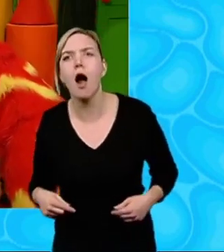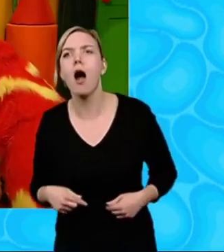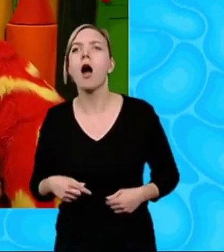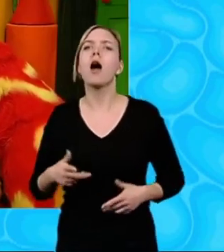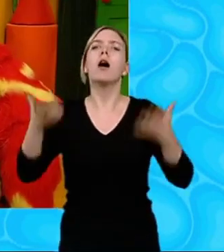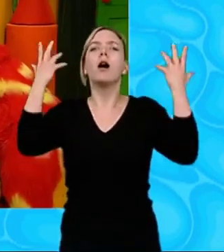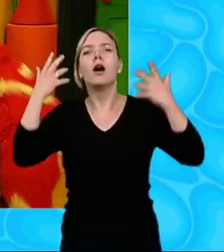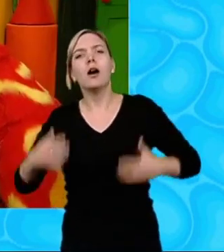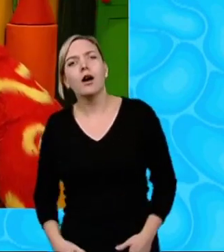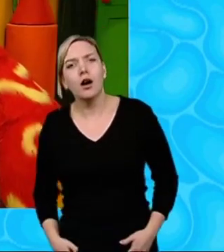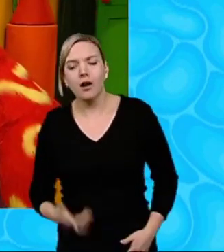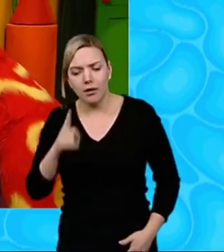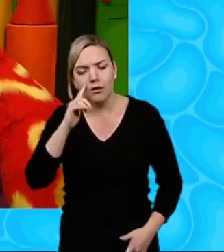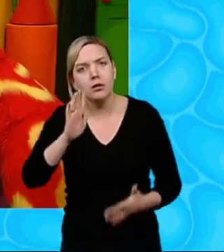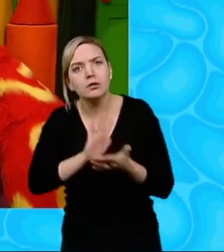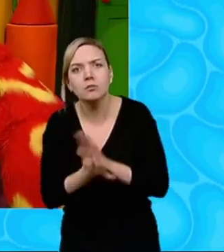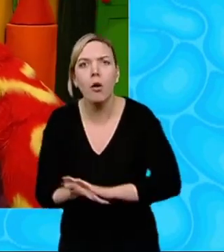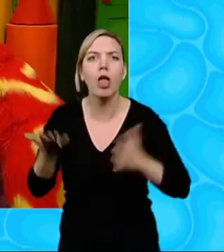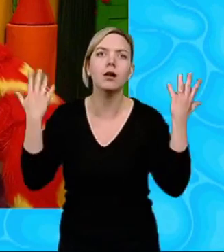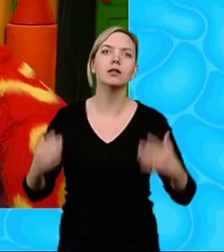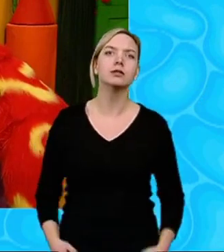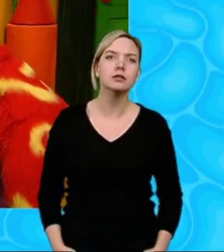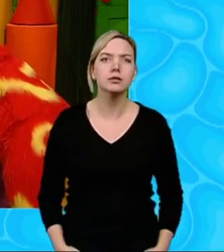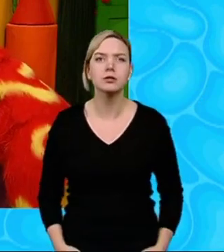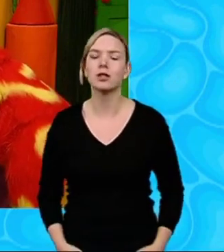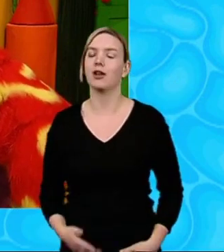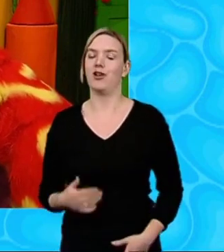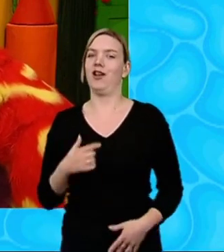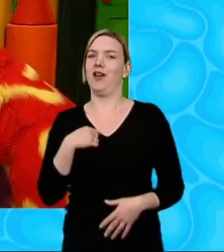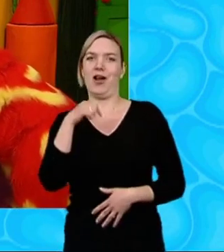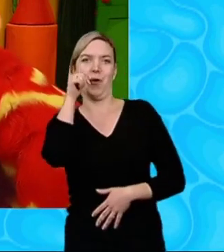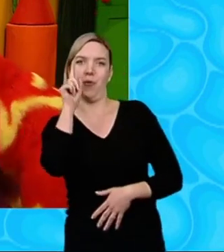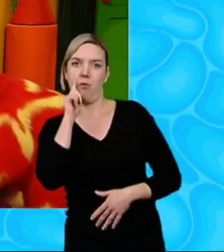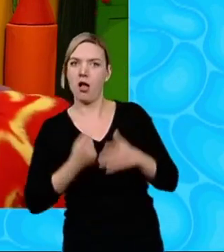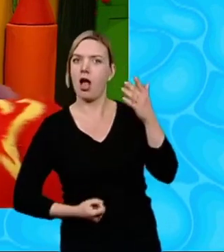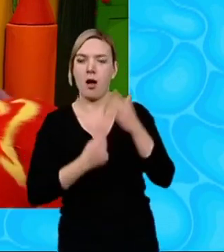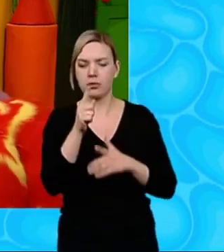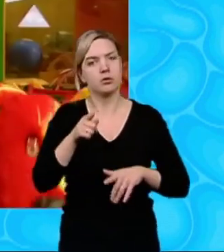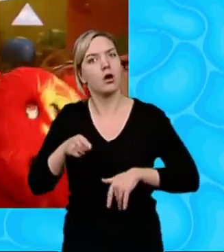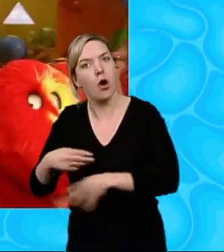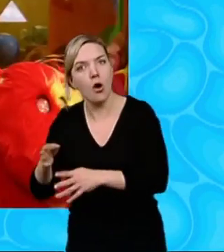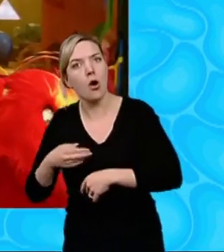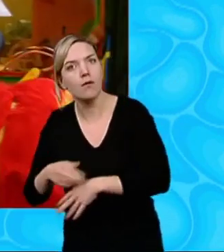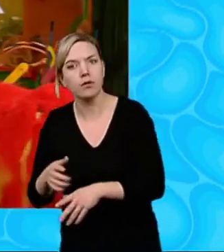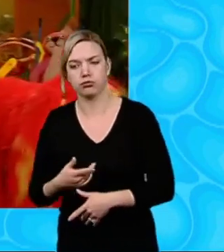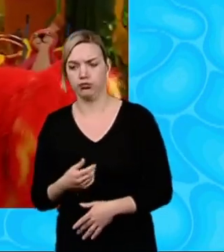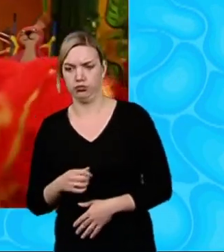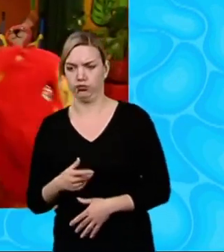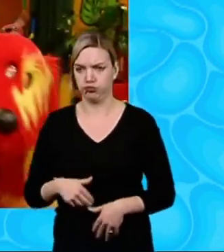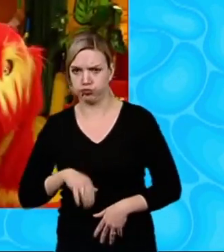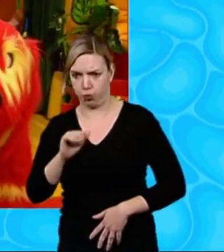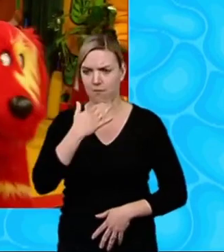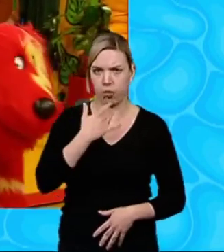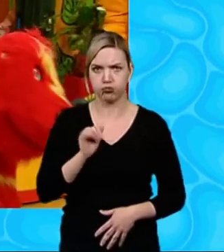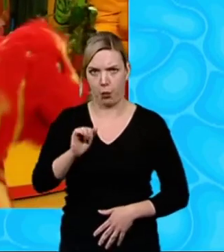doodles Oh, dear You spoiled it Oh, I knew that would happen Now get down, you two Come on Oh, it was your fault It was your fault